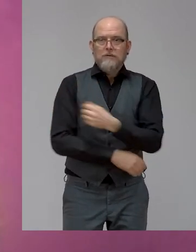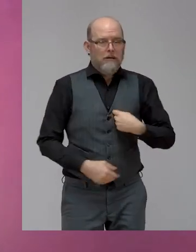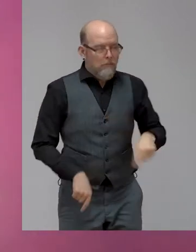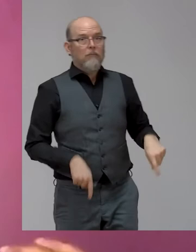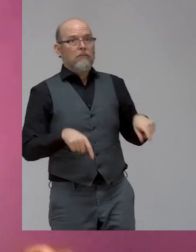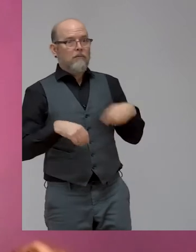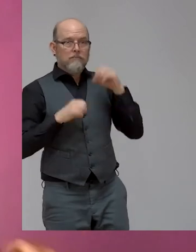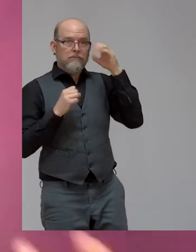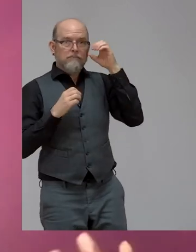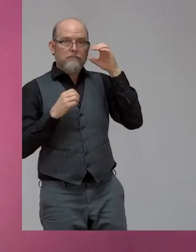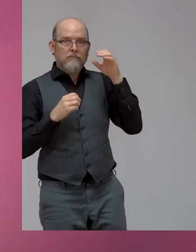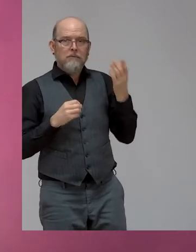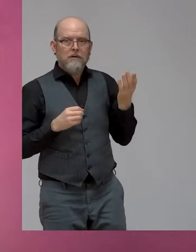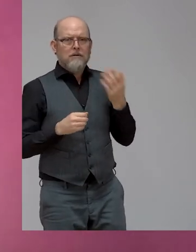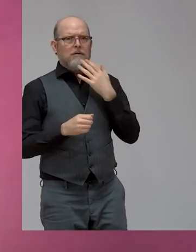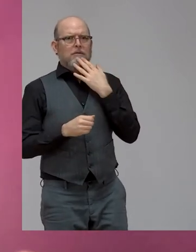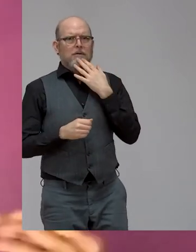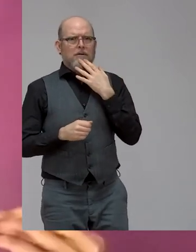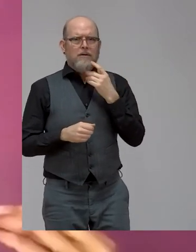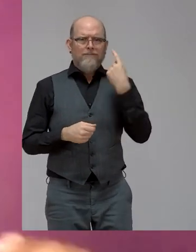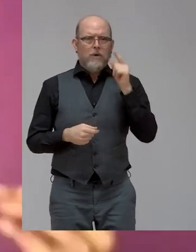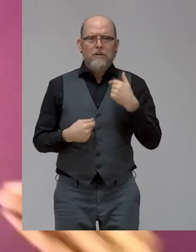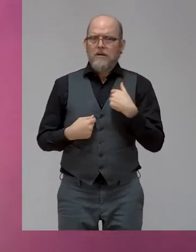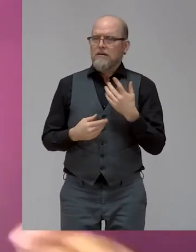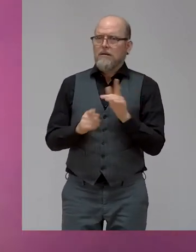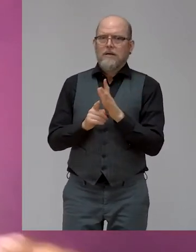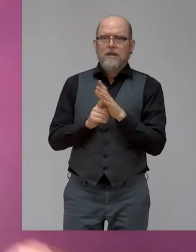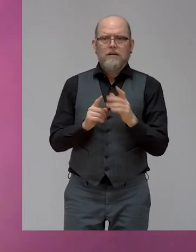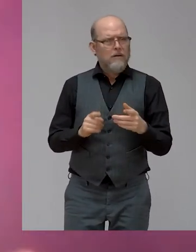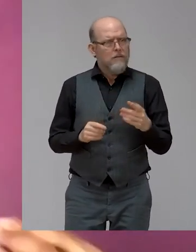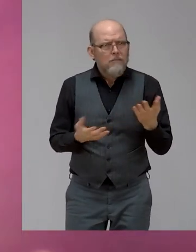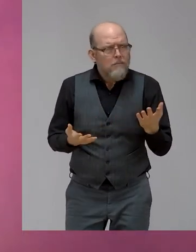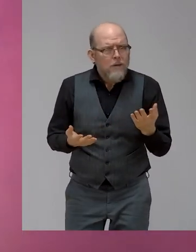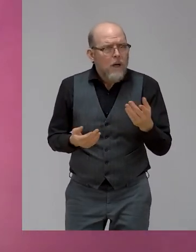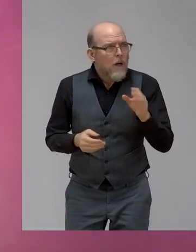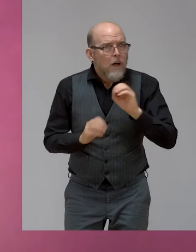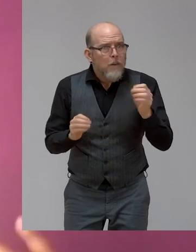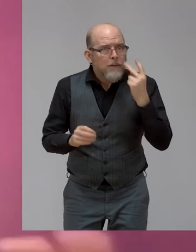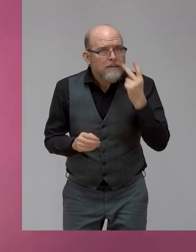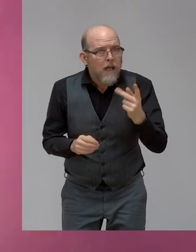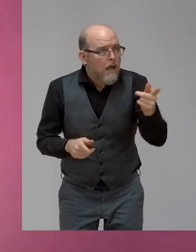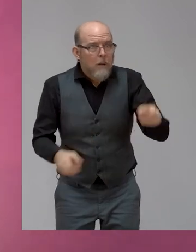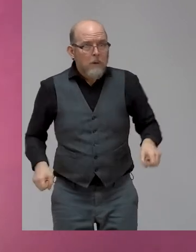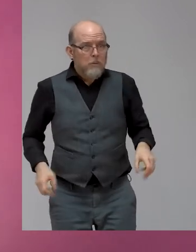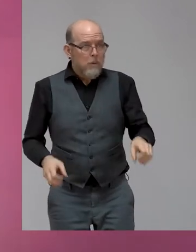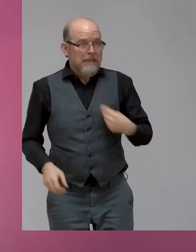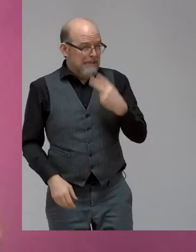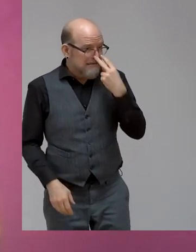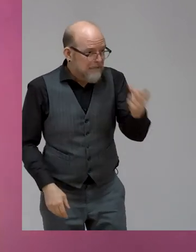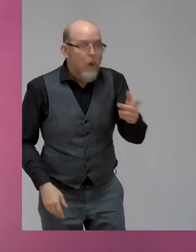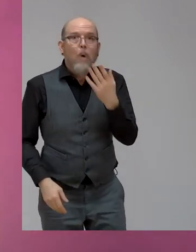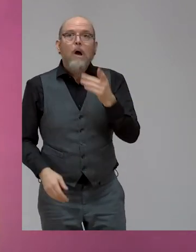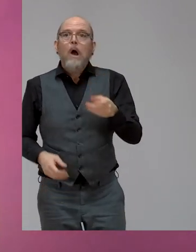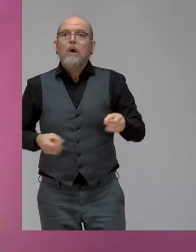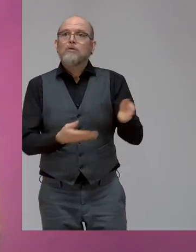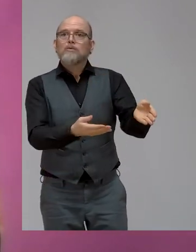And it just blew me away that I didn't see him. I saw the wheelchair, and that was me 25 years ago.